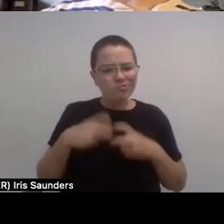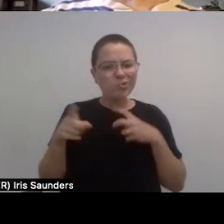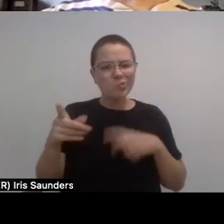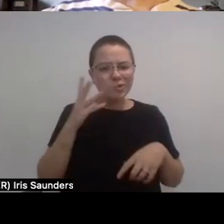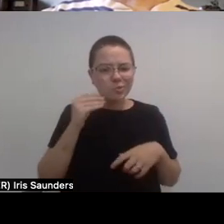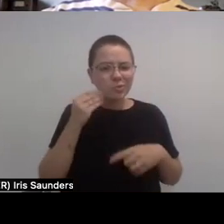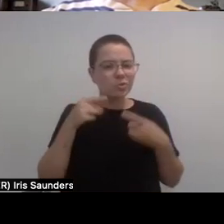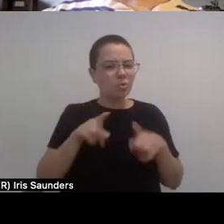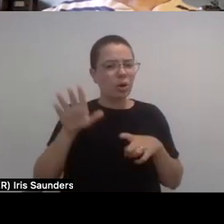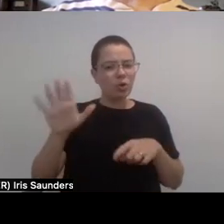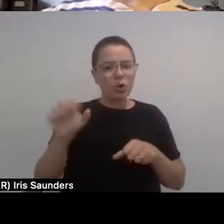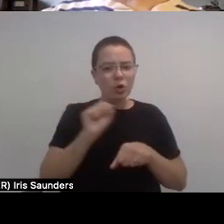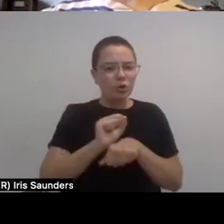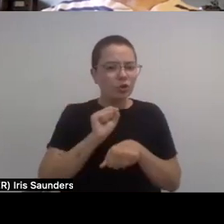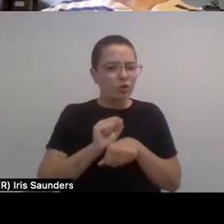your career?